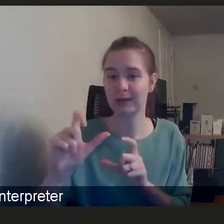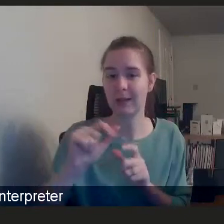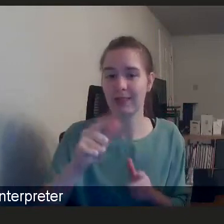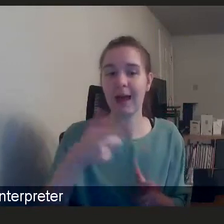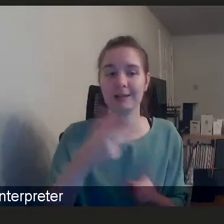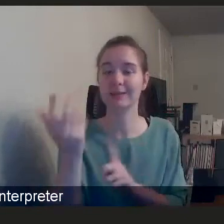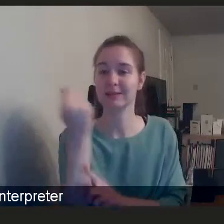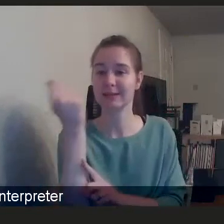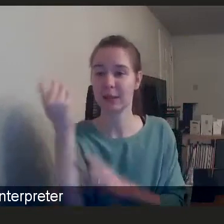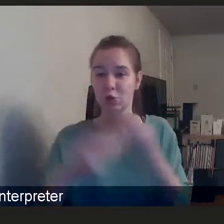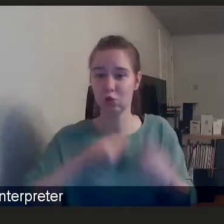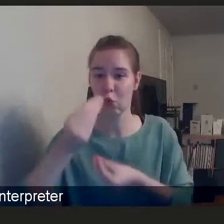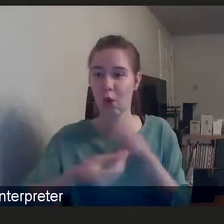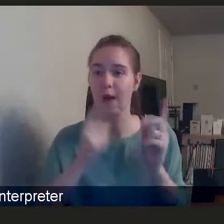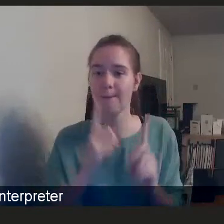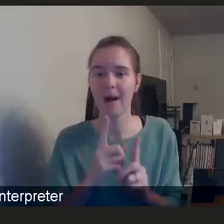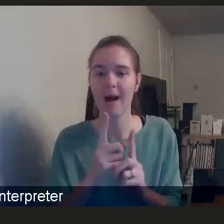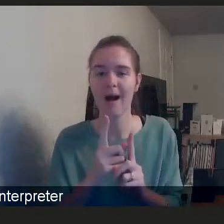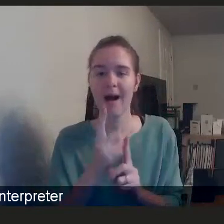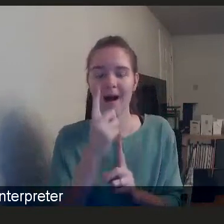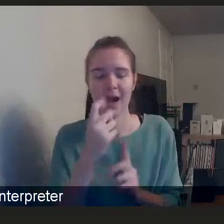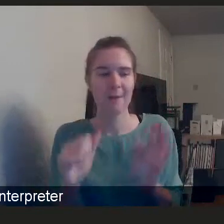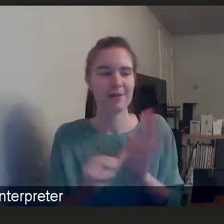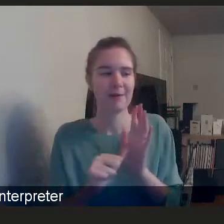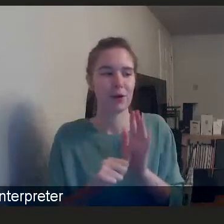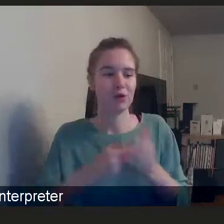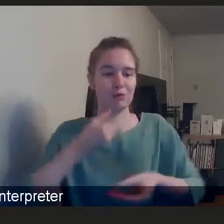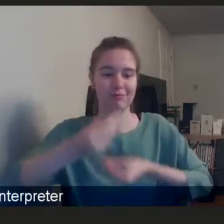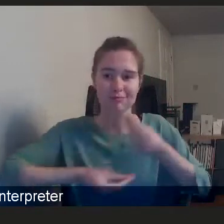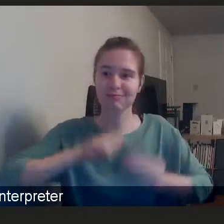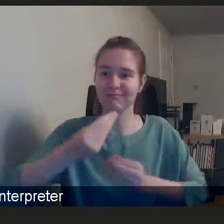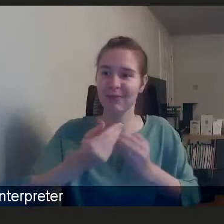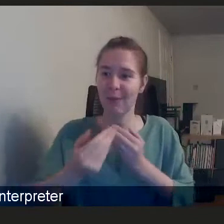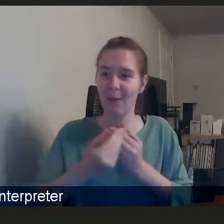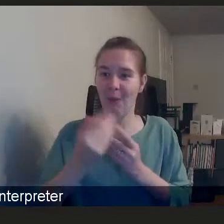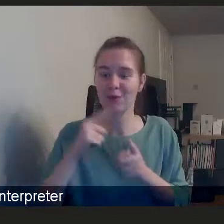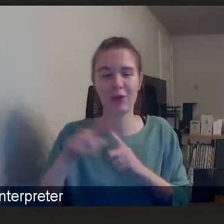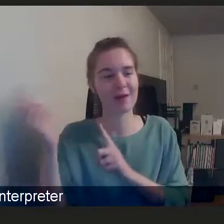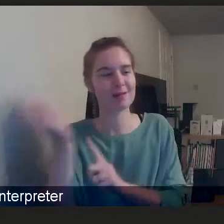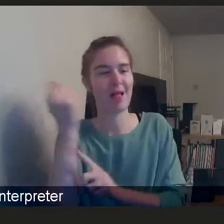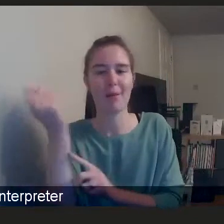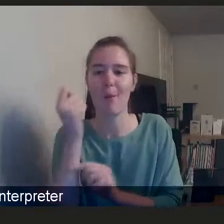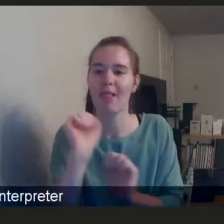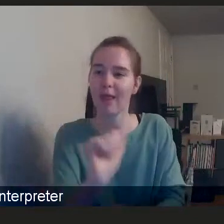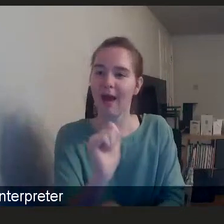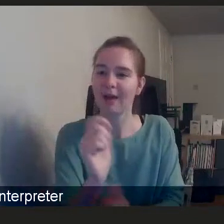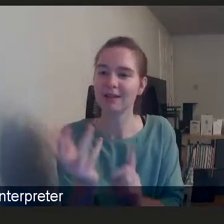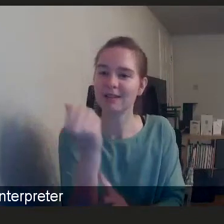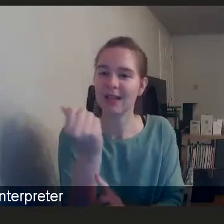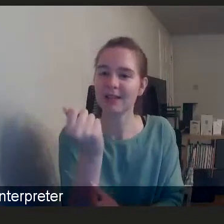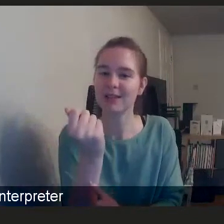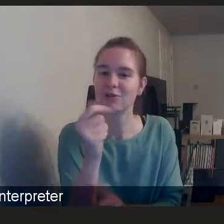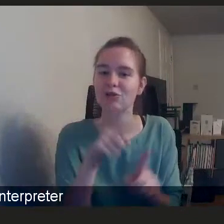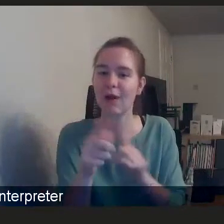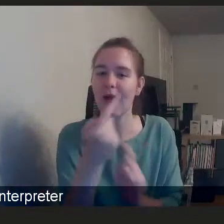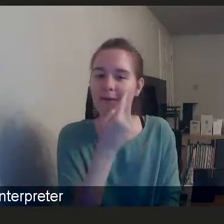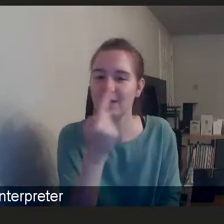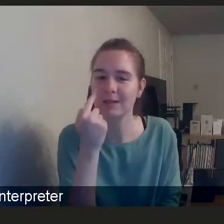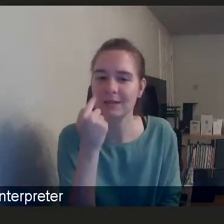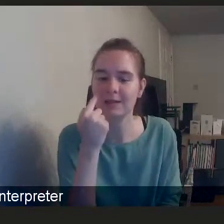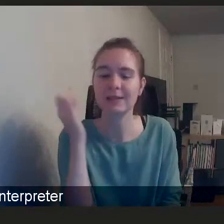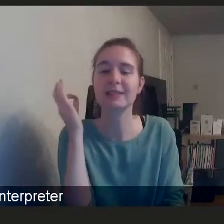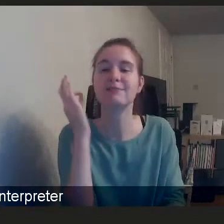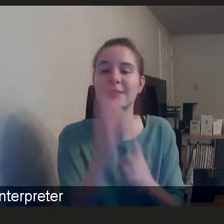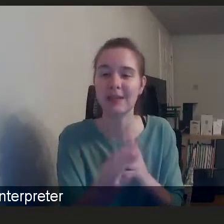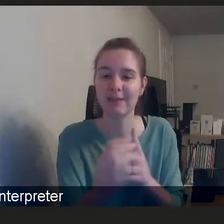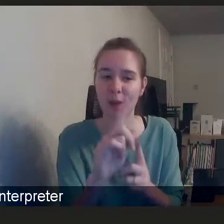success story, but it's really hard to tell them and it's really hard to celebrate them. And it's hard to evidence what exactly it was